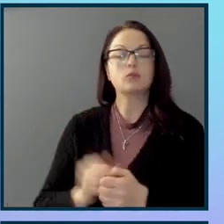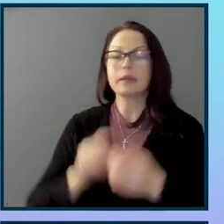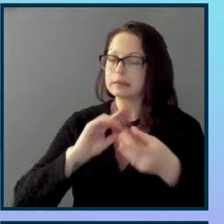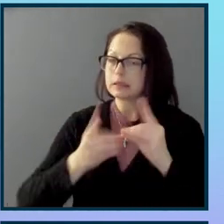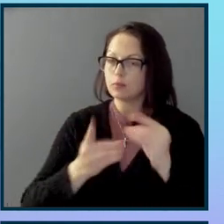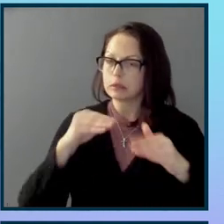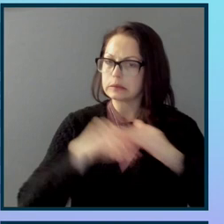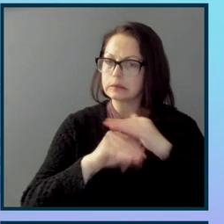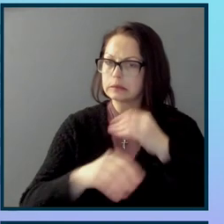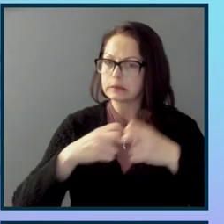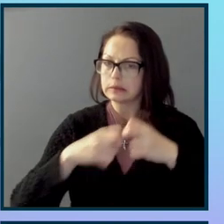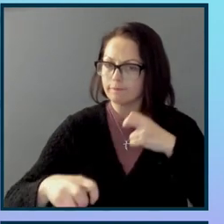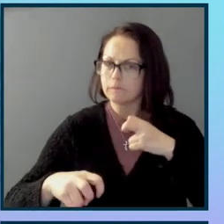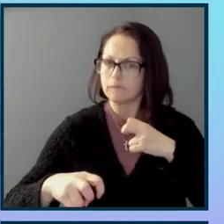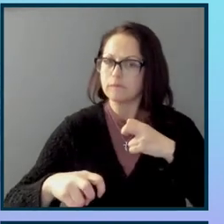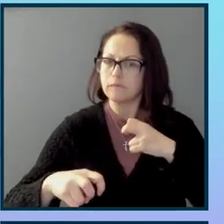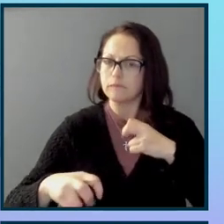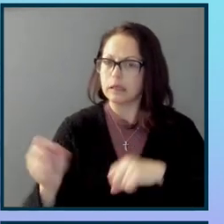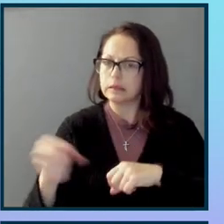tougher than command line, of course.